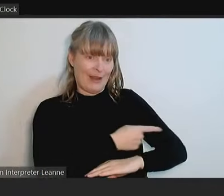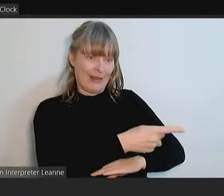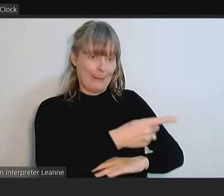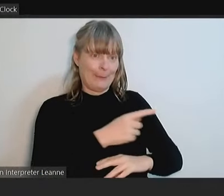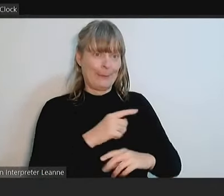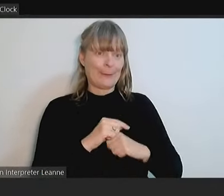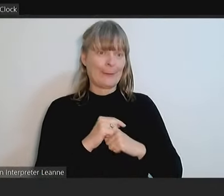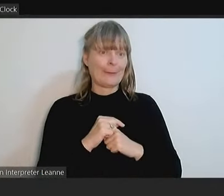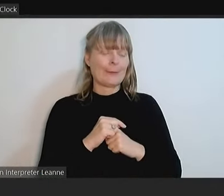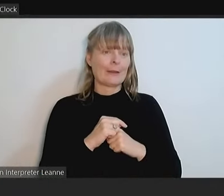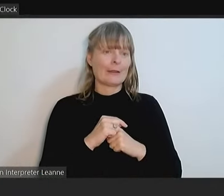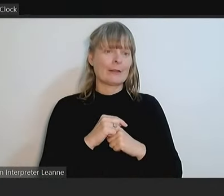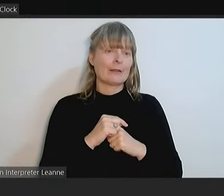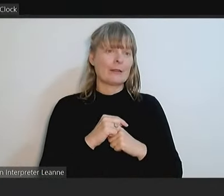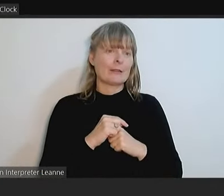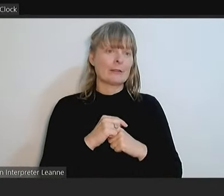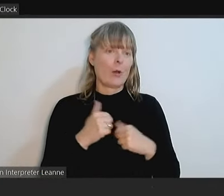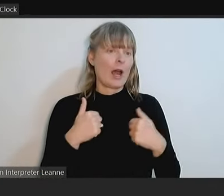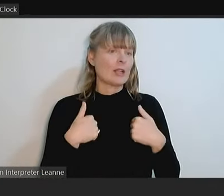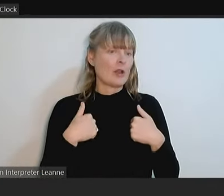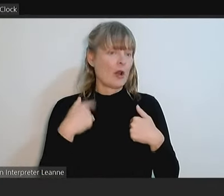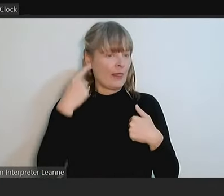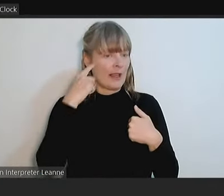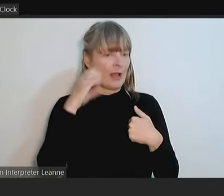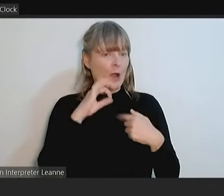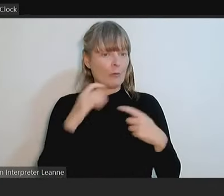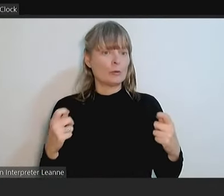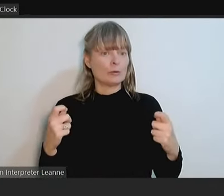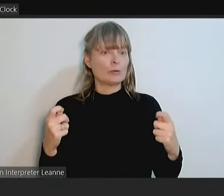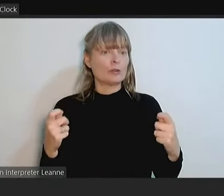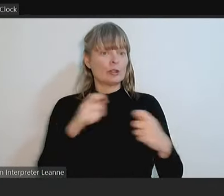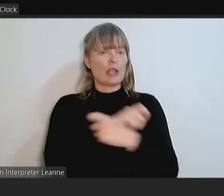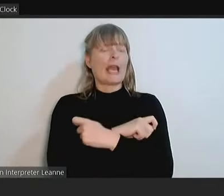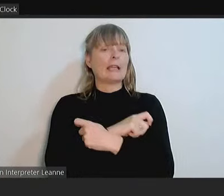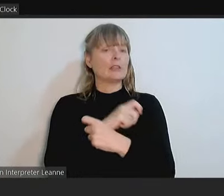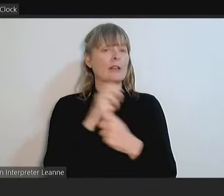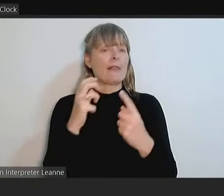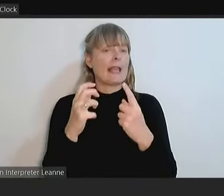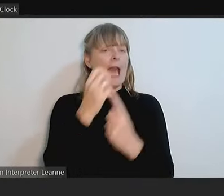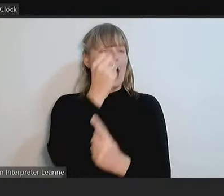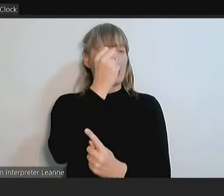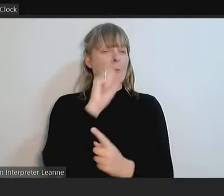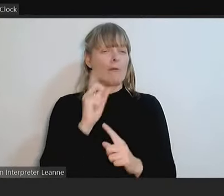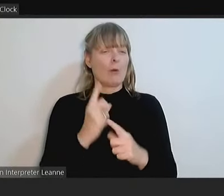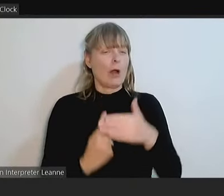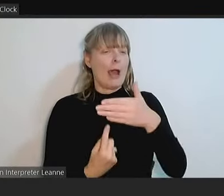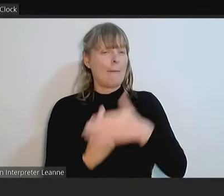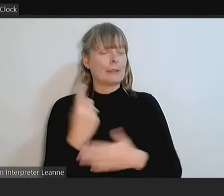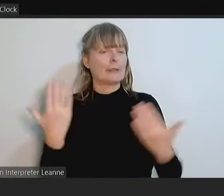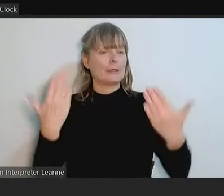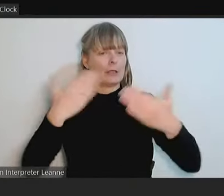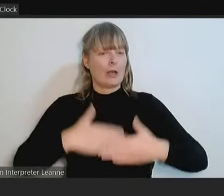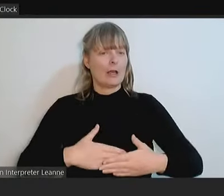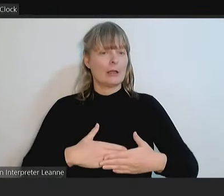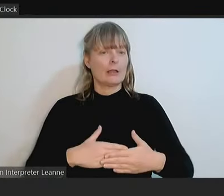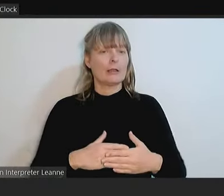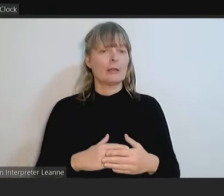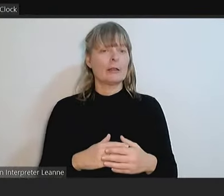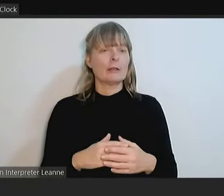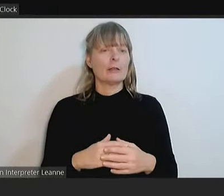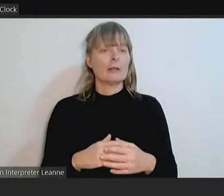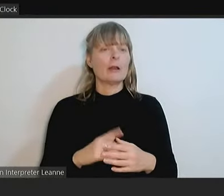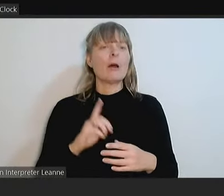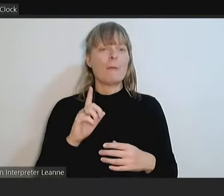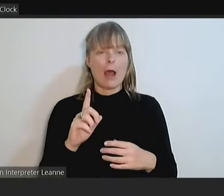materially change the outcome of what happens here. But I do think, with respect to the great need that I know has been